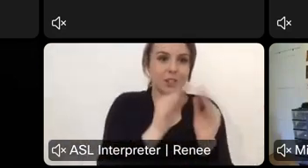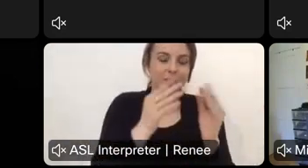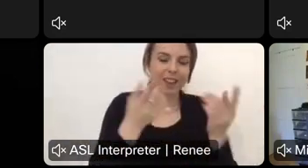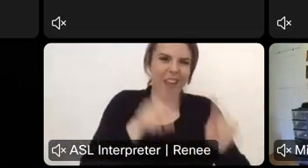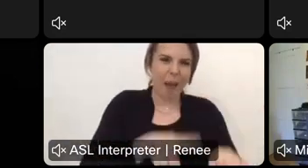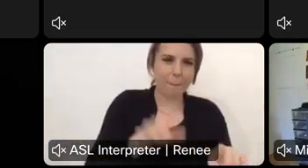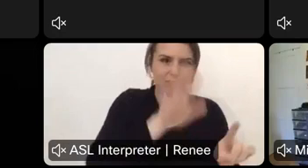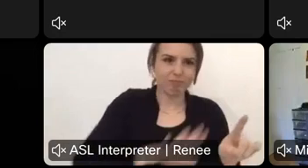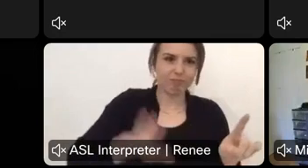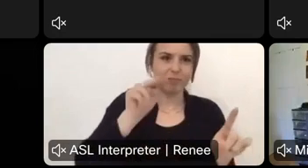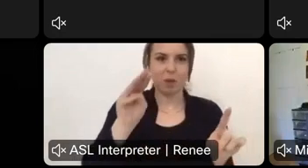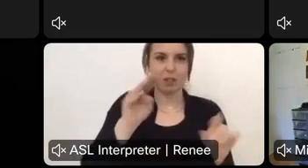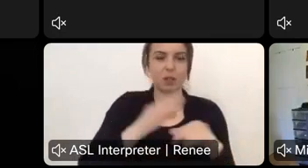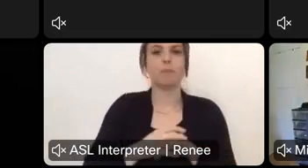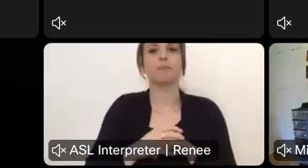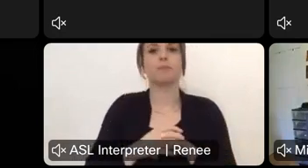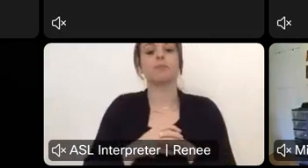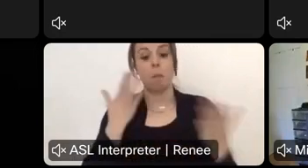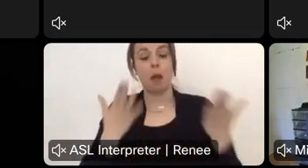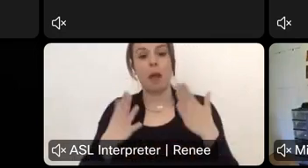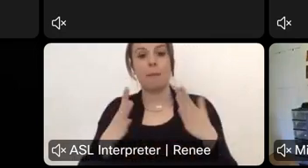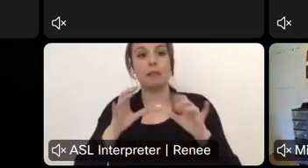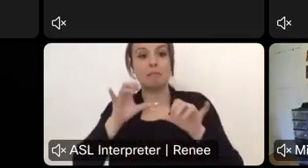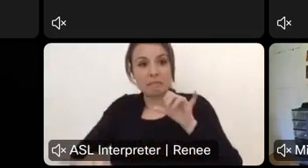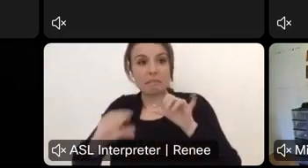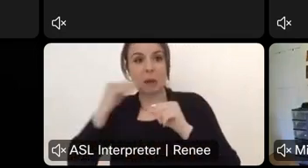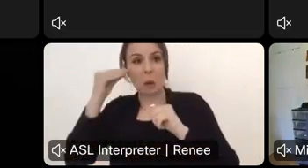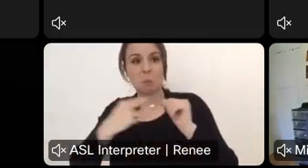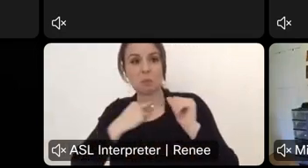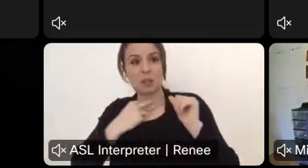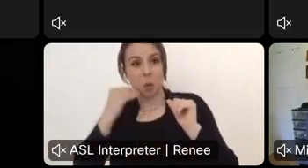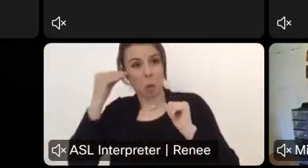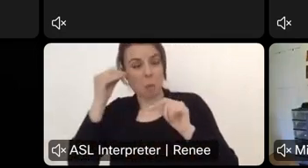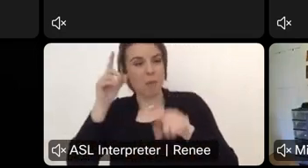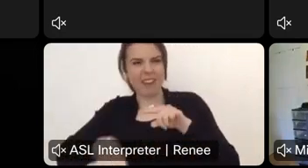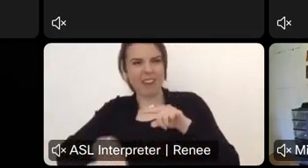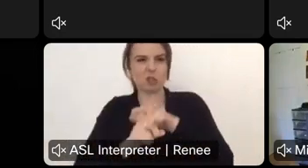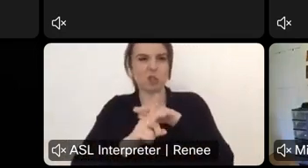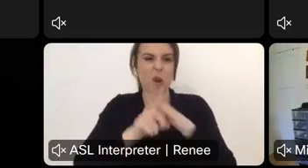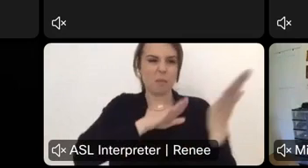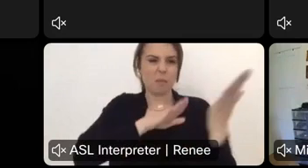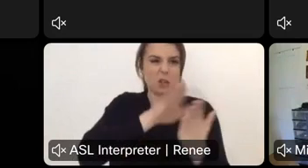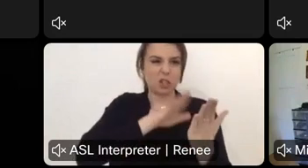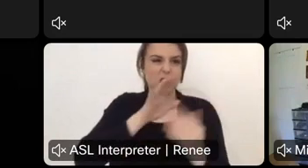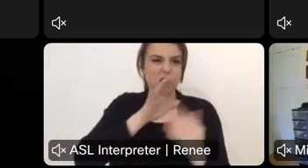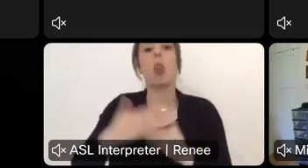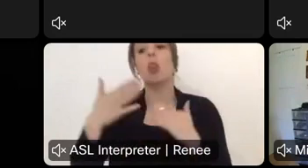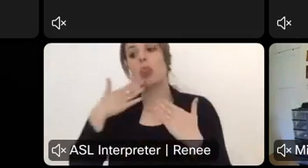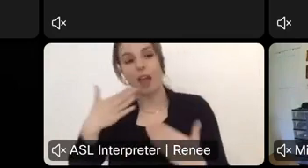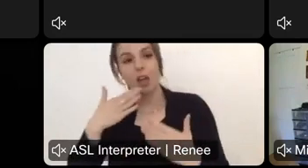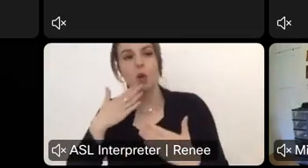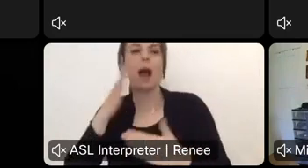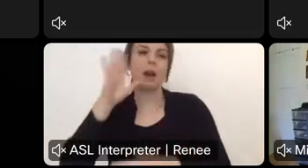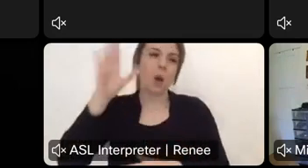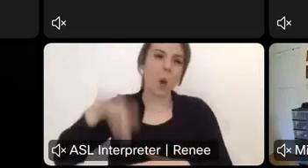or for other reasons, maybe homebound and unable to attend in person at those meetings. So, thank you for taking your time during the middle of the day to come and